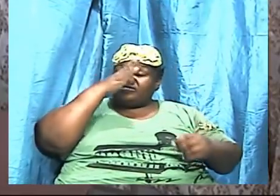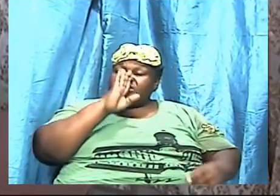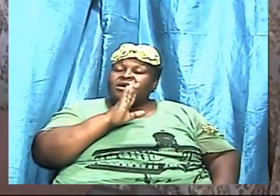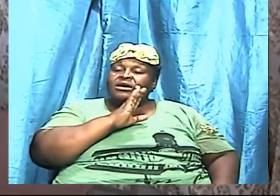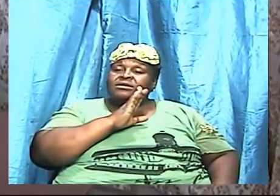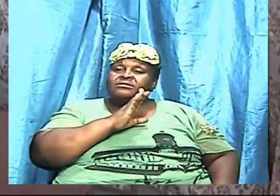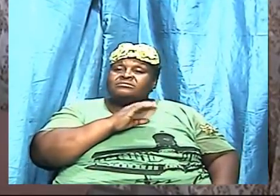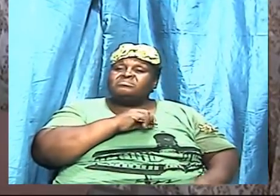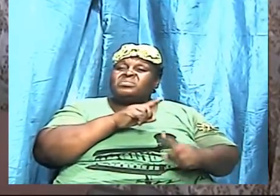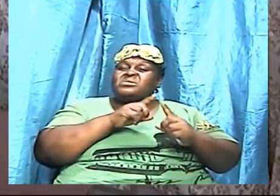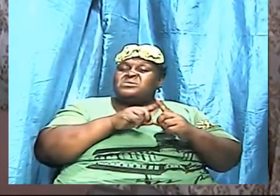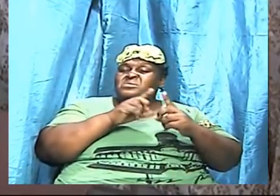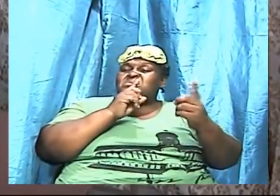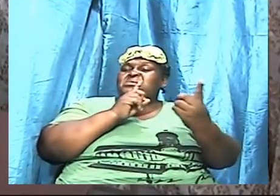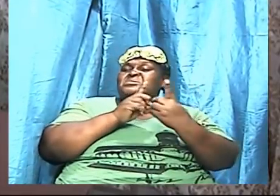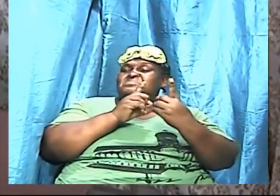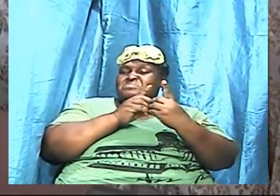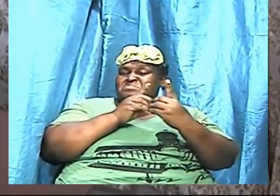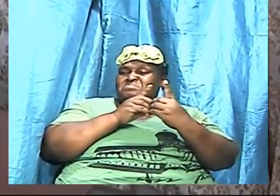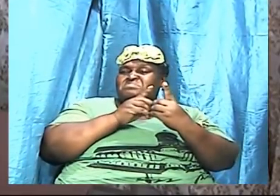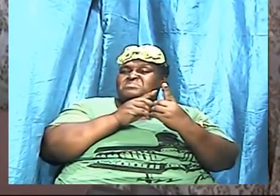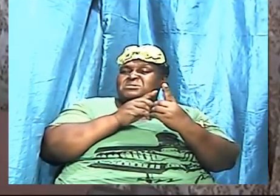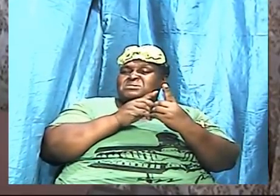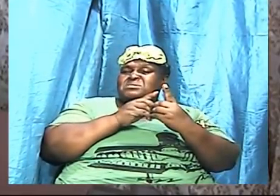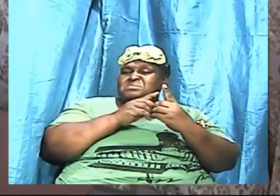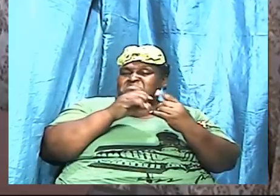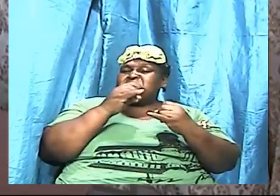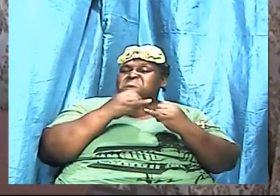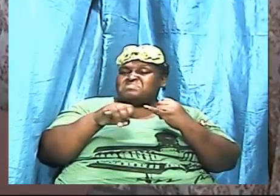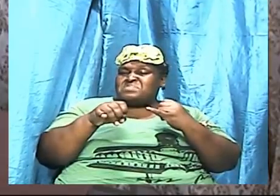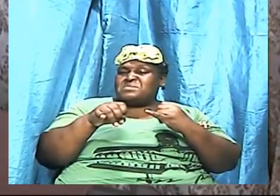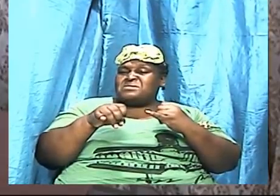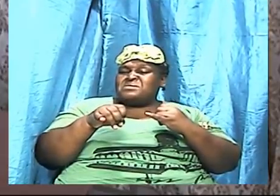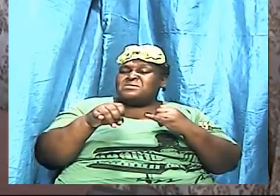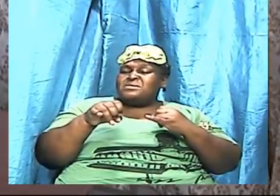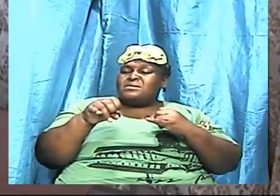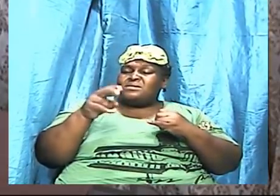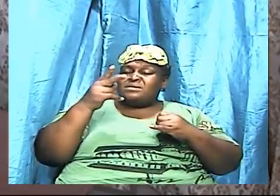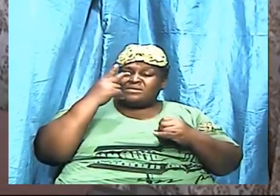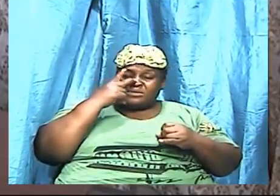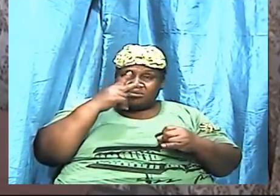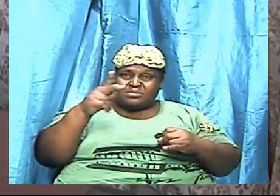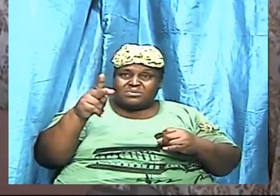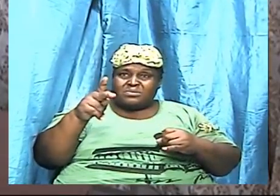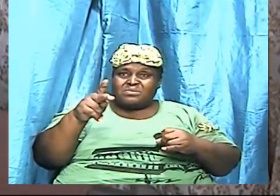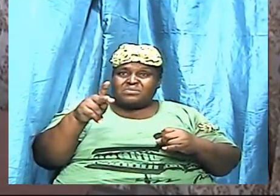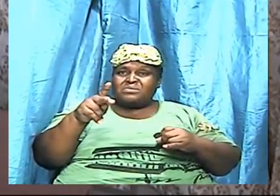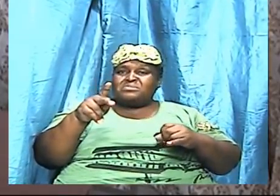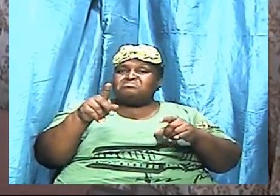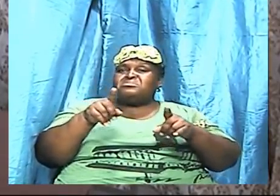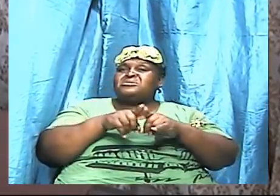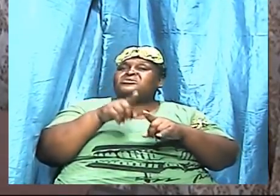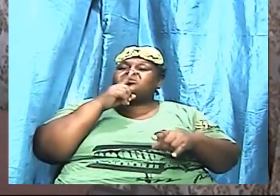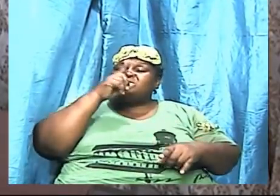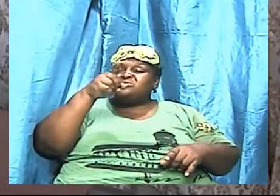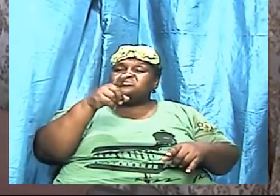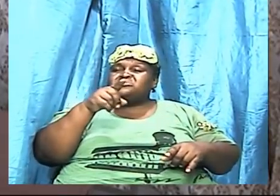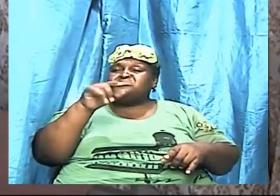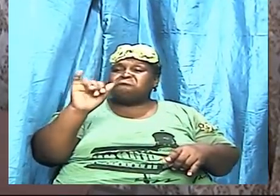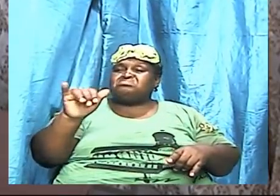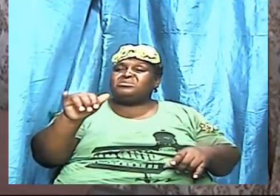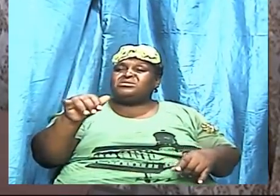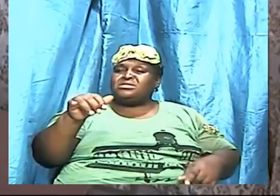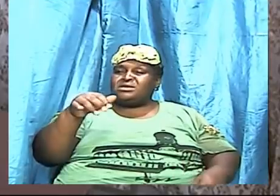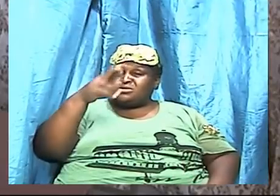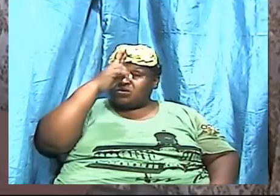looked at the fact that the Roman fighting